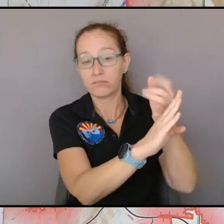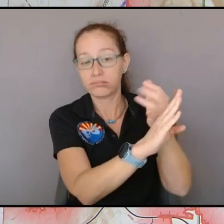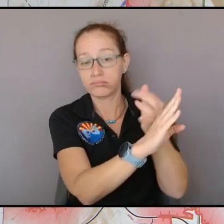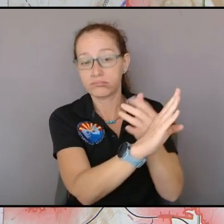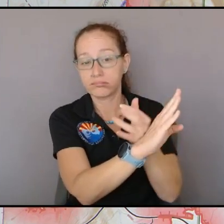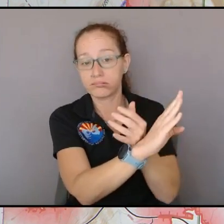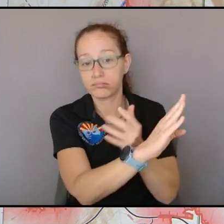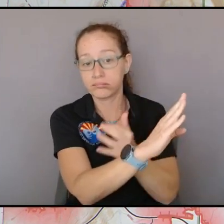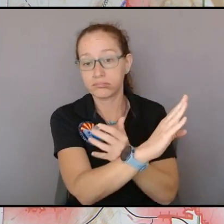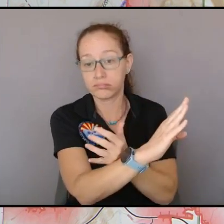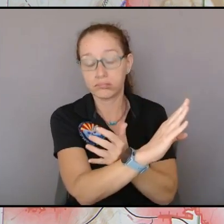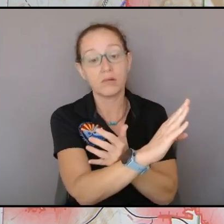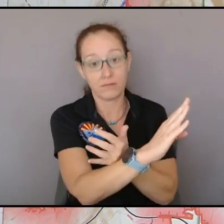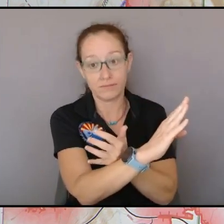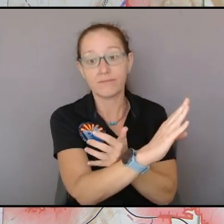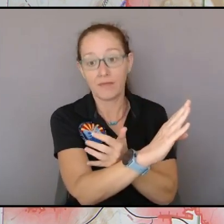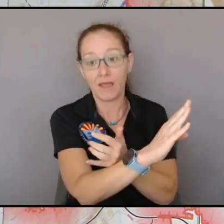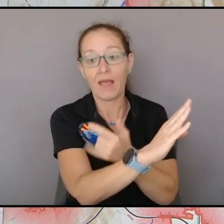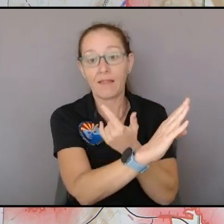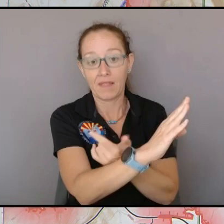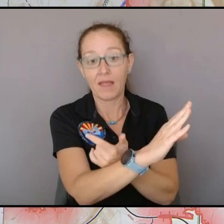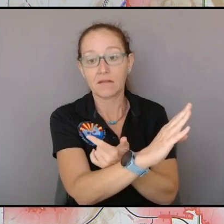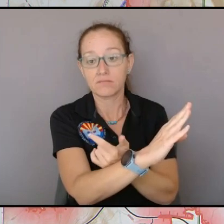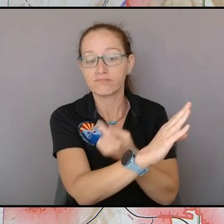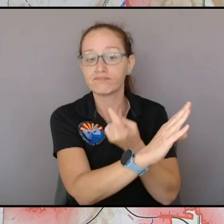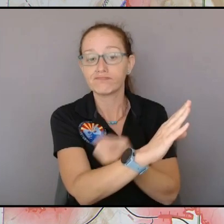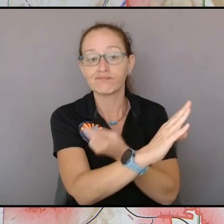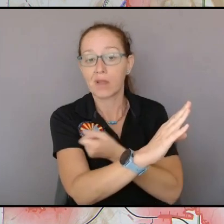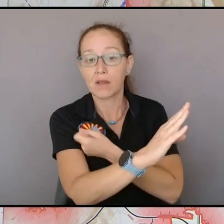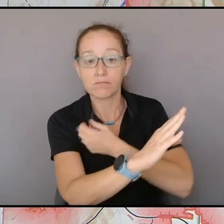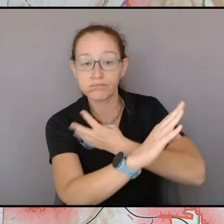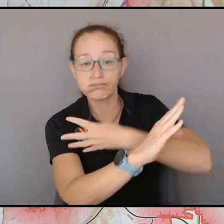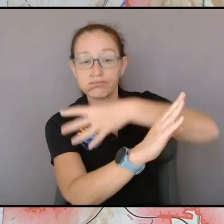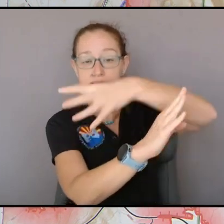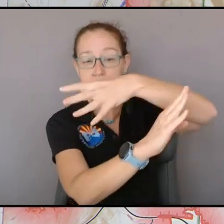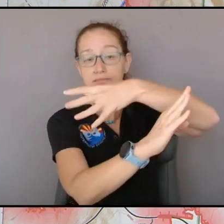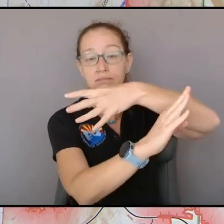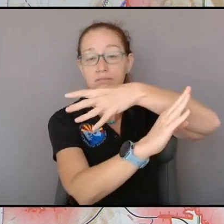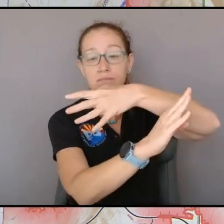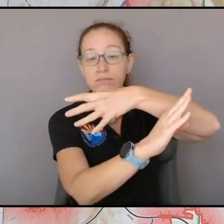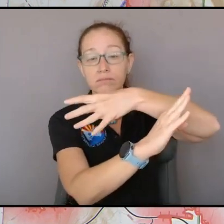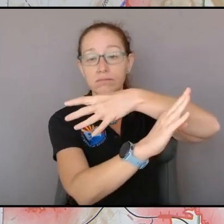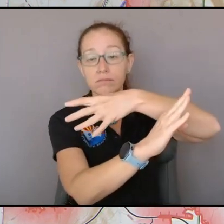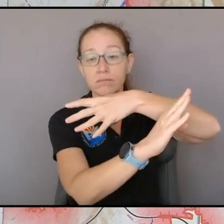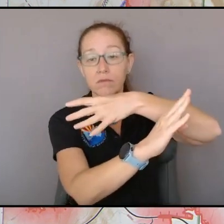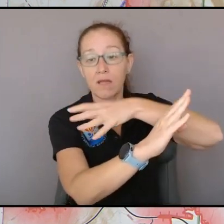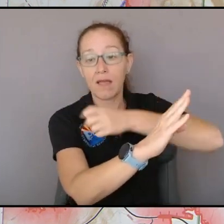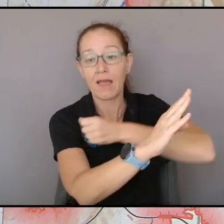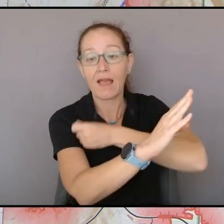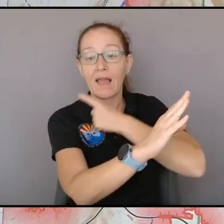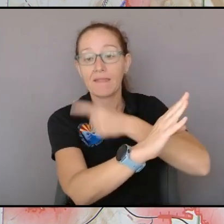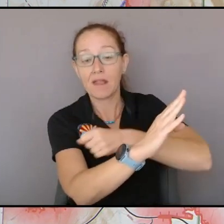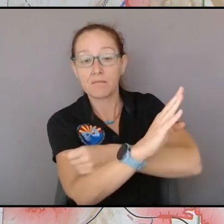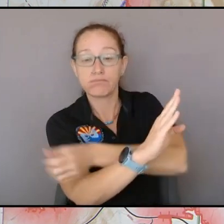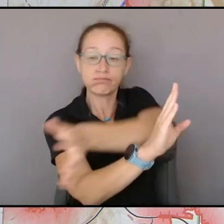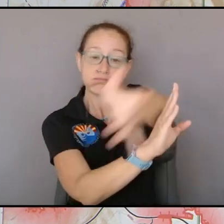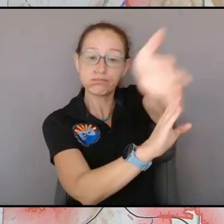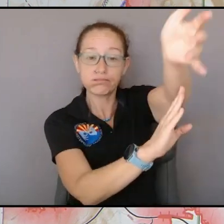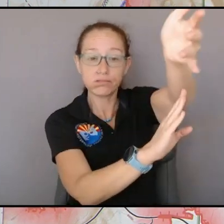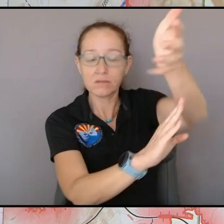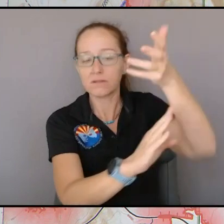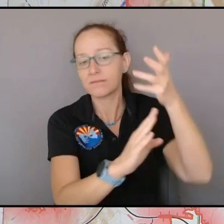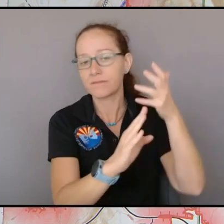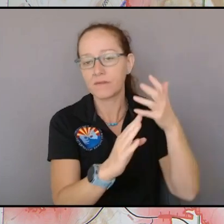and then we get a normal south southwest we're in and right head fire up to the top of this ridge it won't